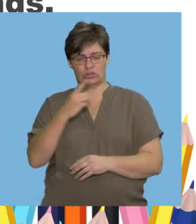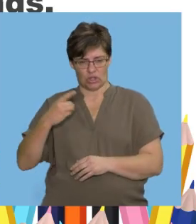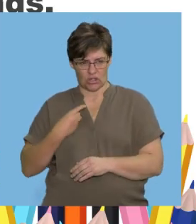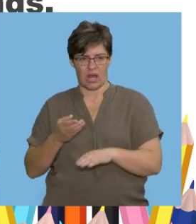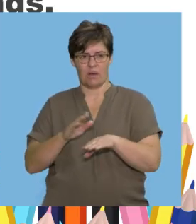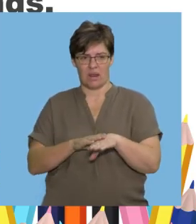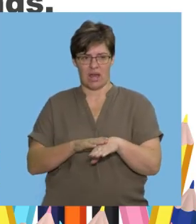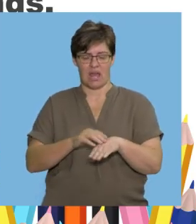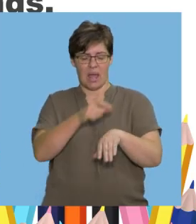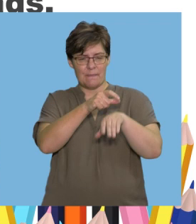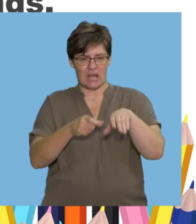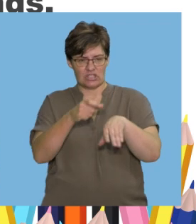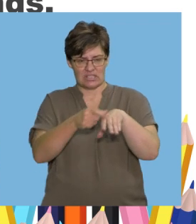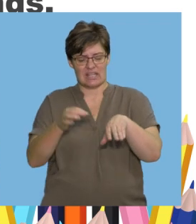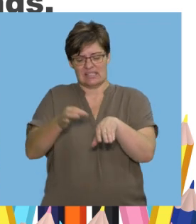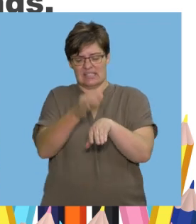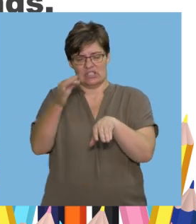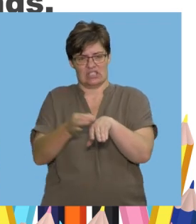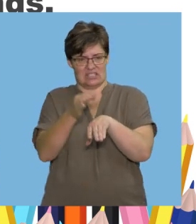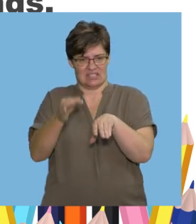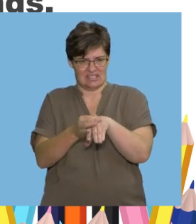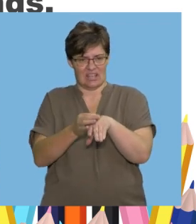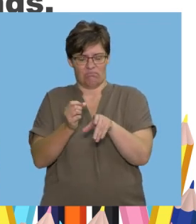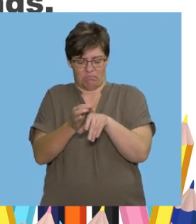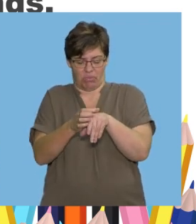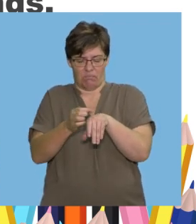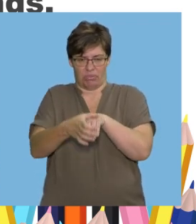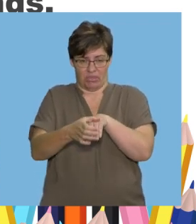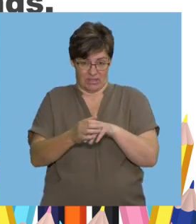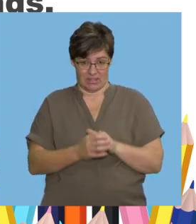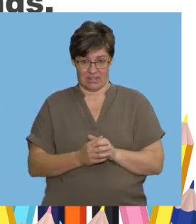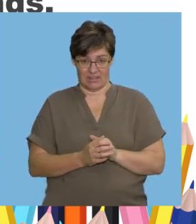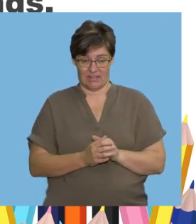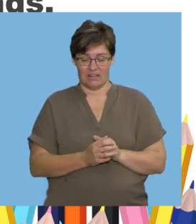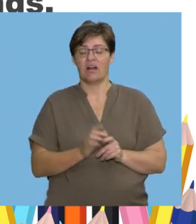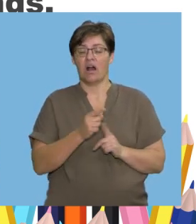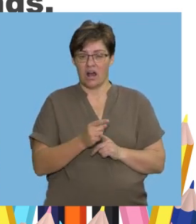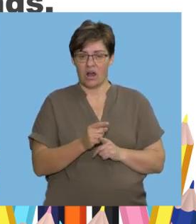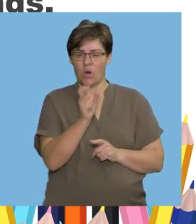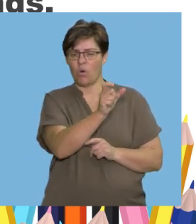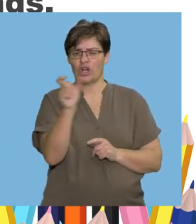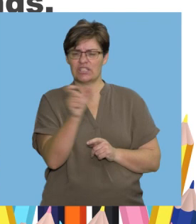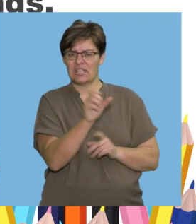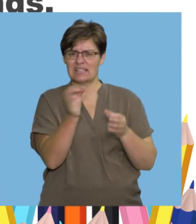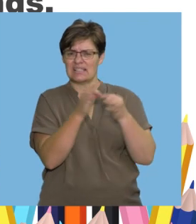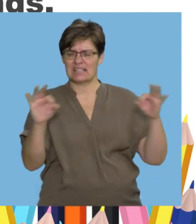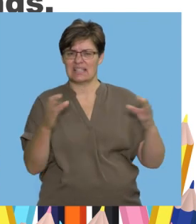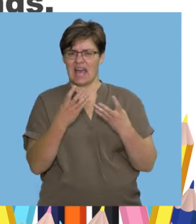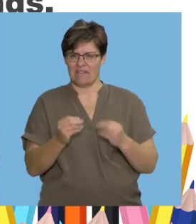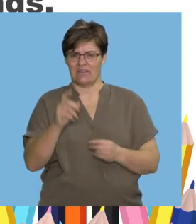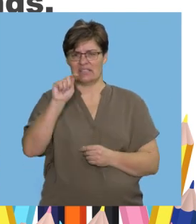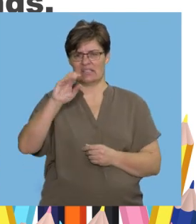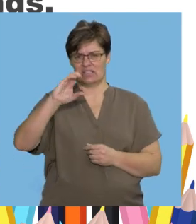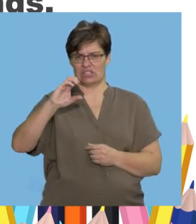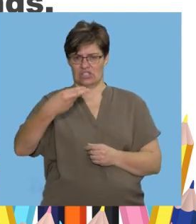The doctor applied patches and stitches to his wounds Ready? Which words in